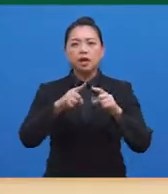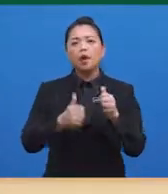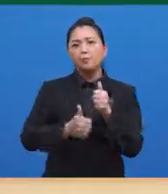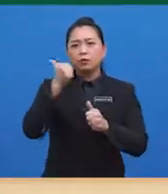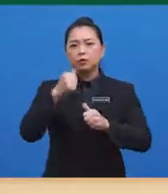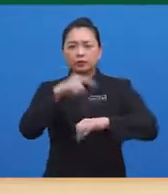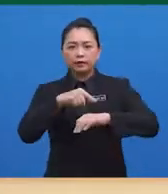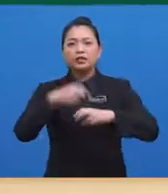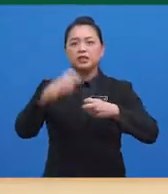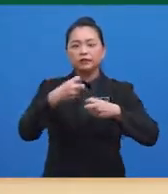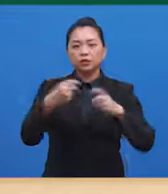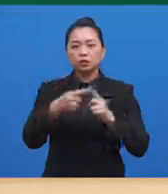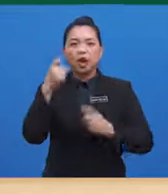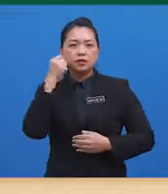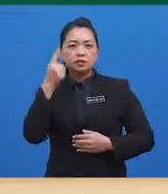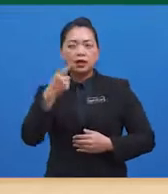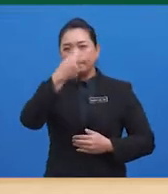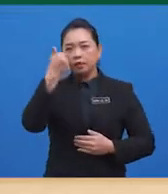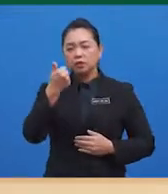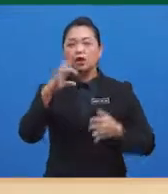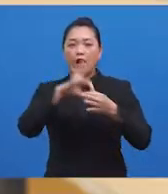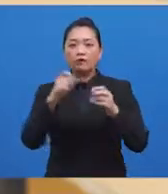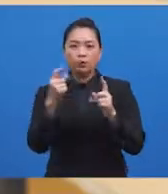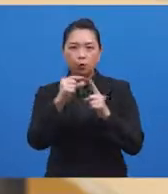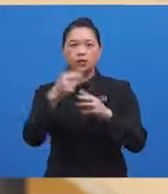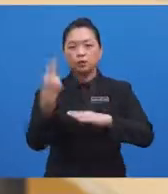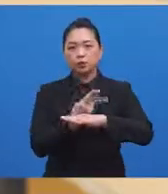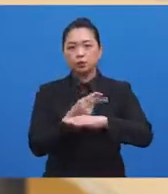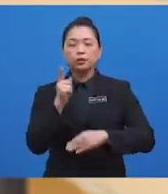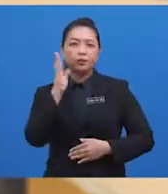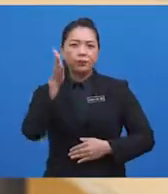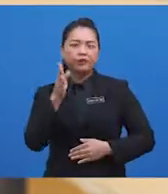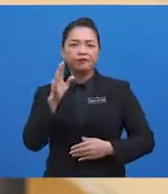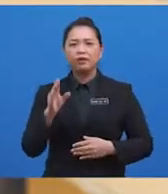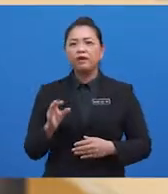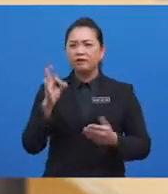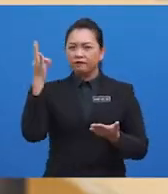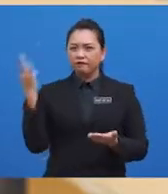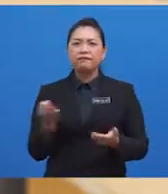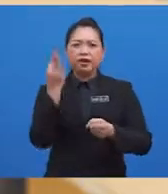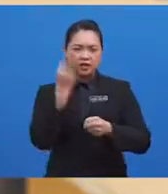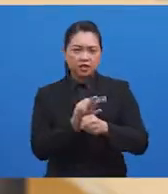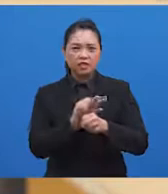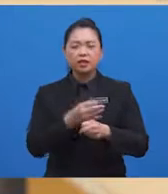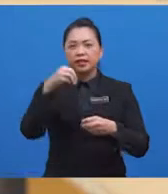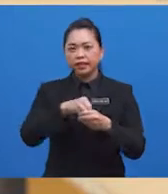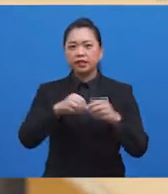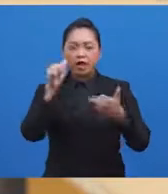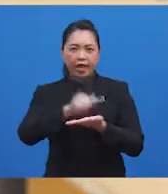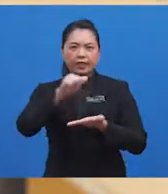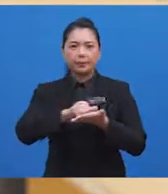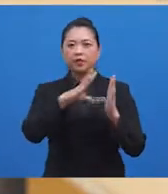it is difficult to understand because of the words used. Now you will find that to understand an academic text,